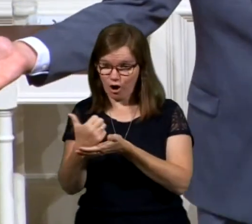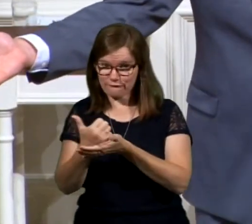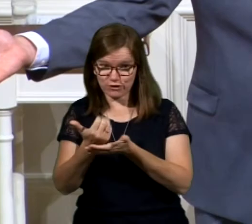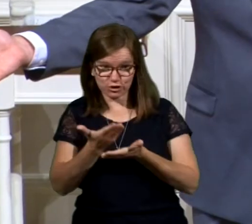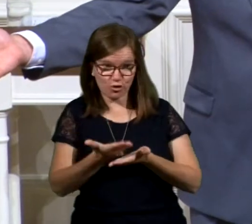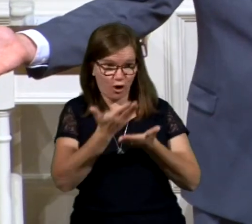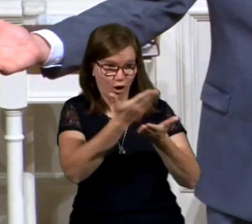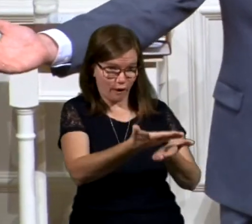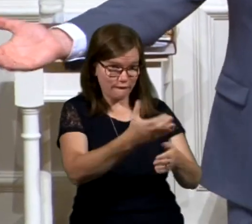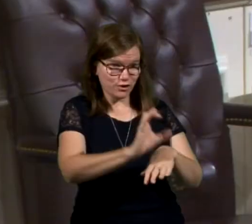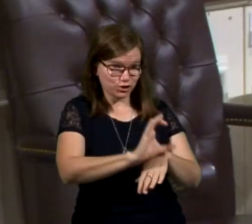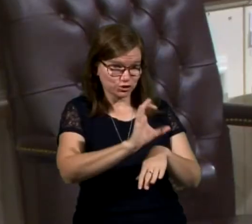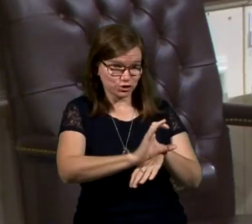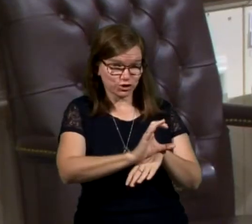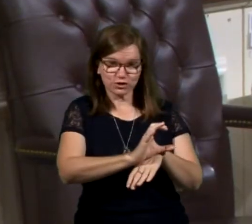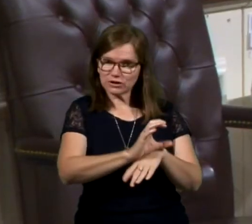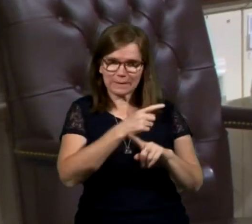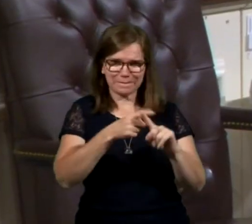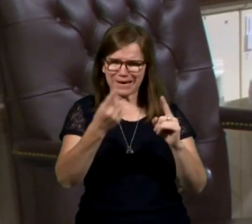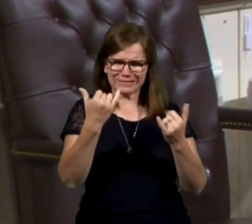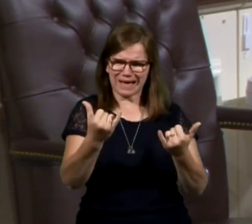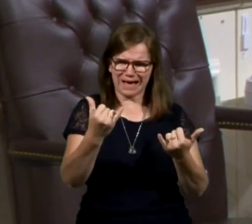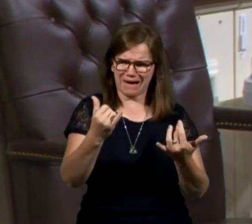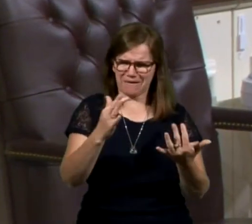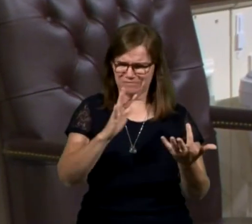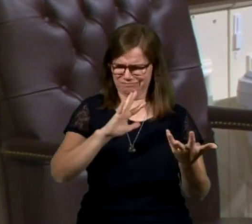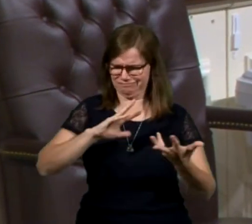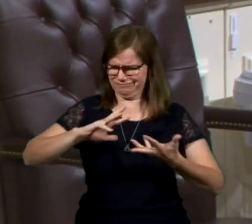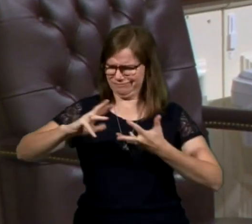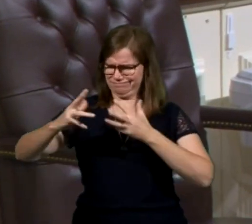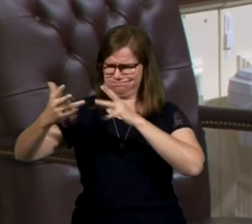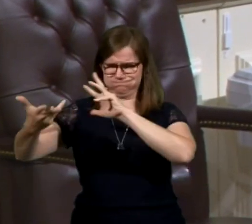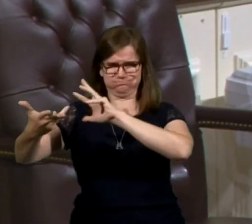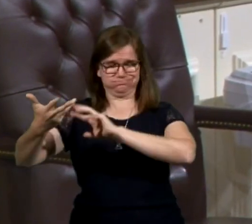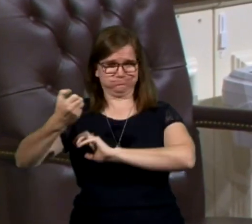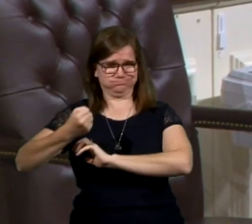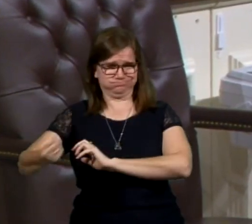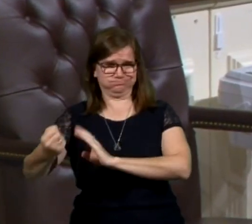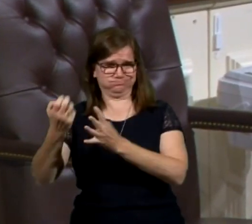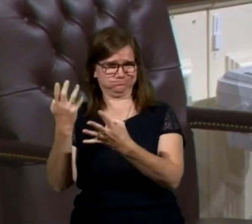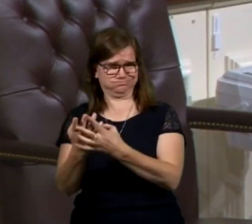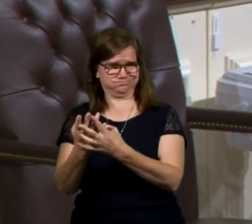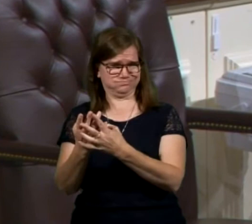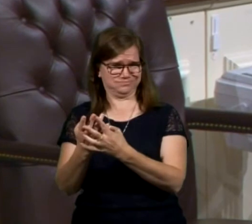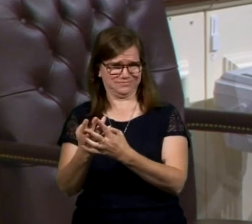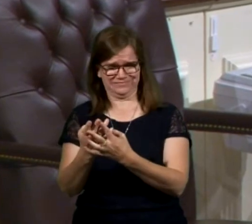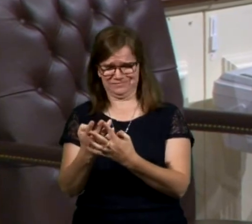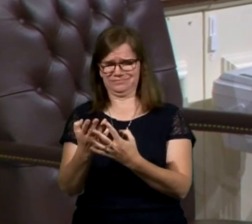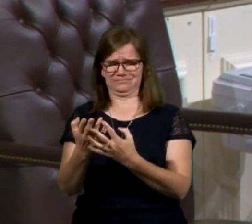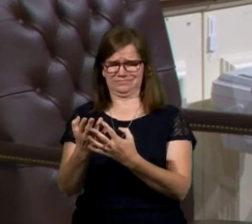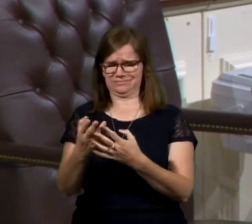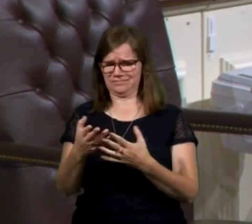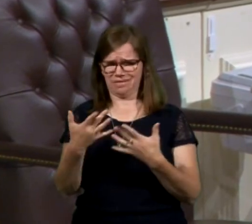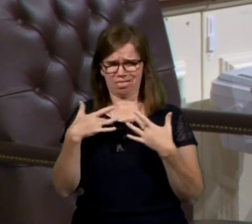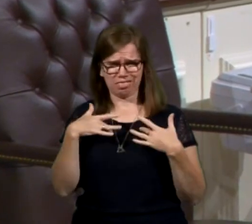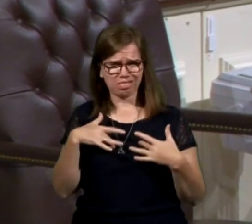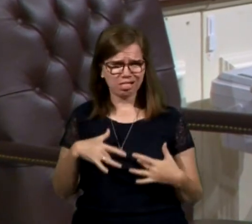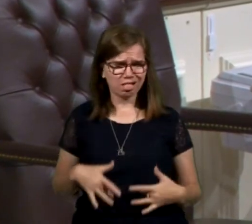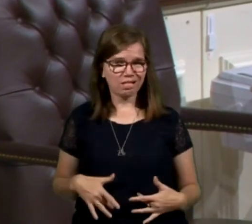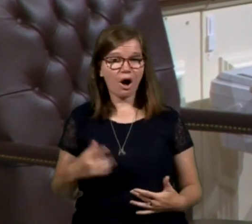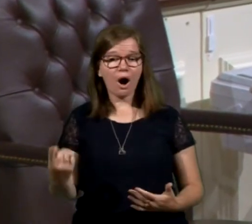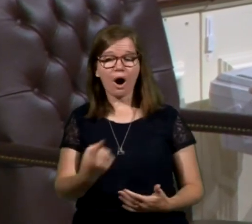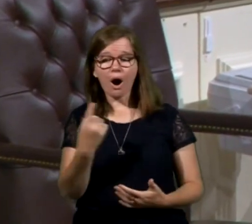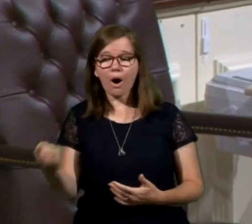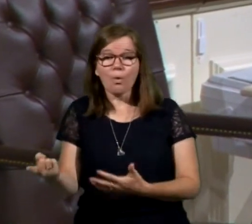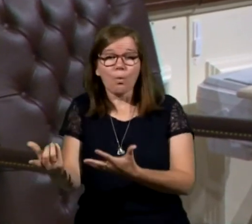church. And now he is, it just didn't turn out well. It didn't turn out well, and he always had